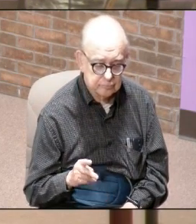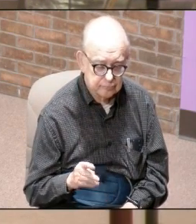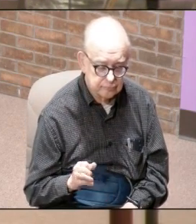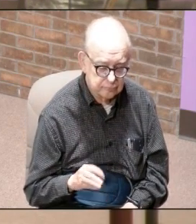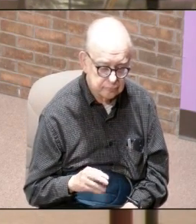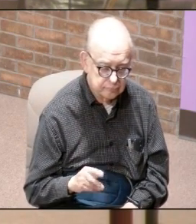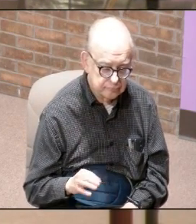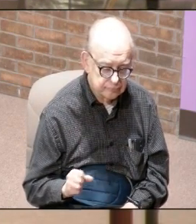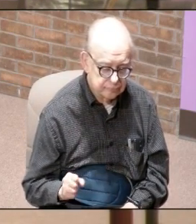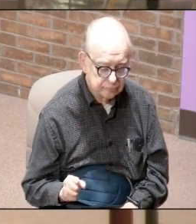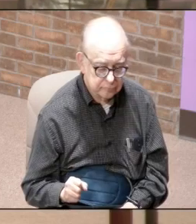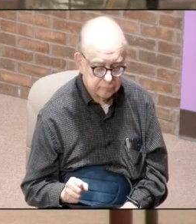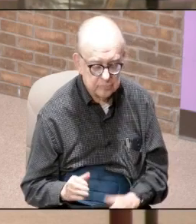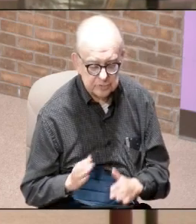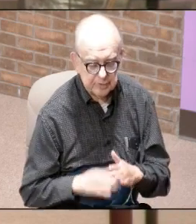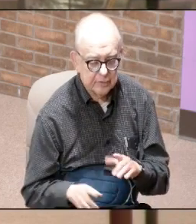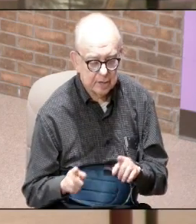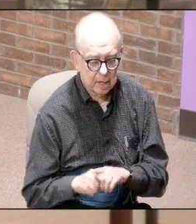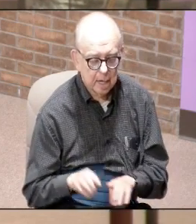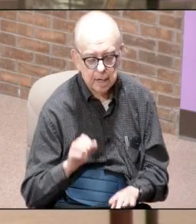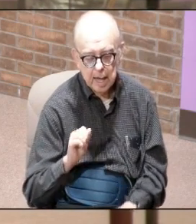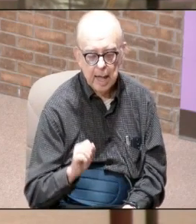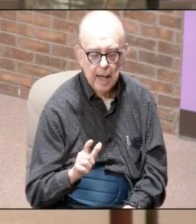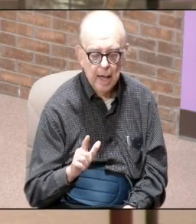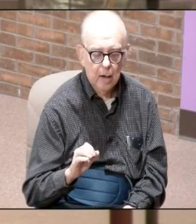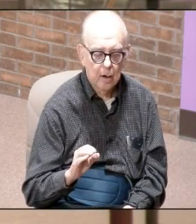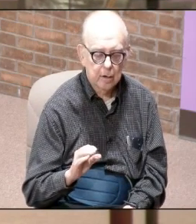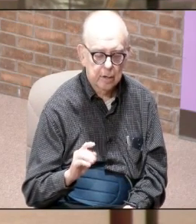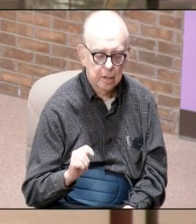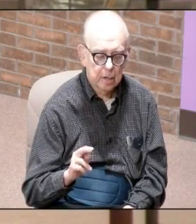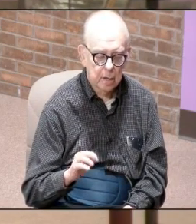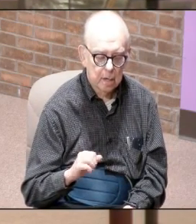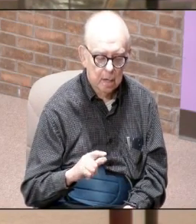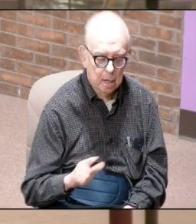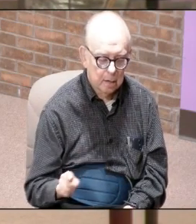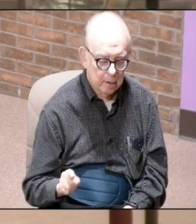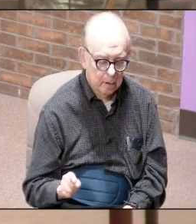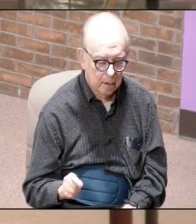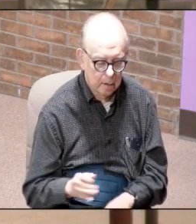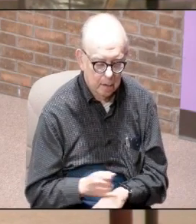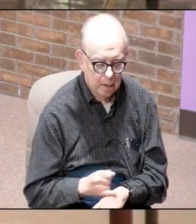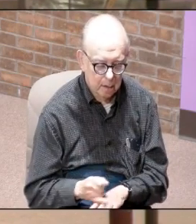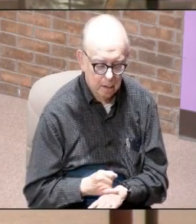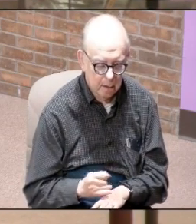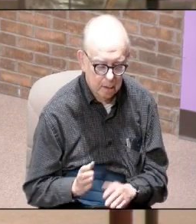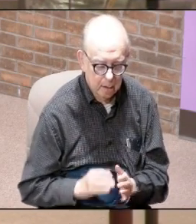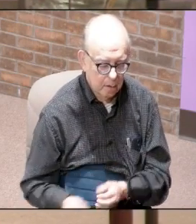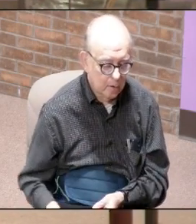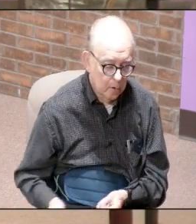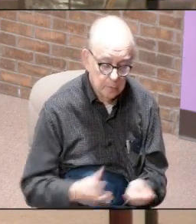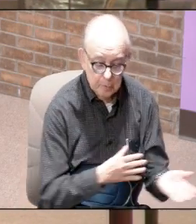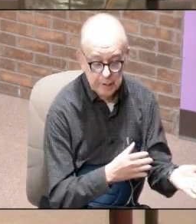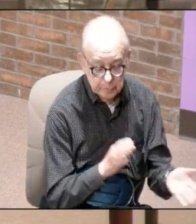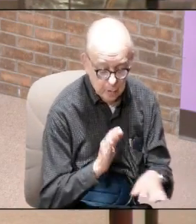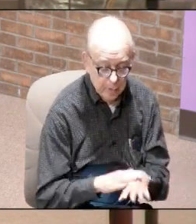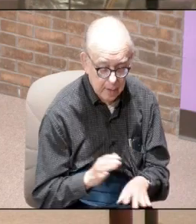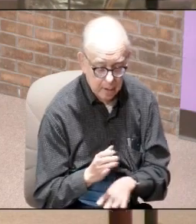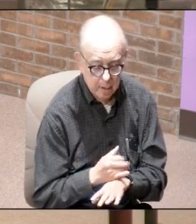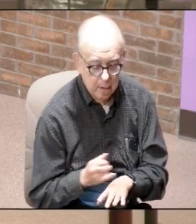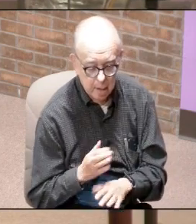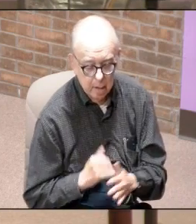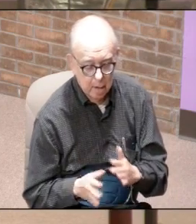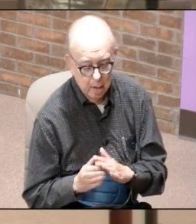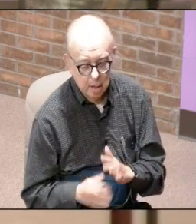basically like an Alcatraz it was an island that they would basically put people on and